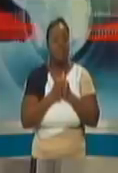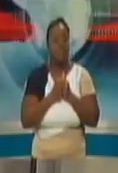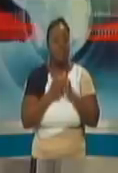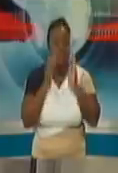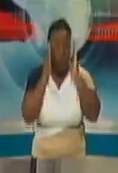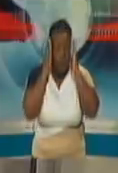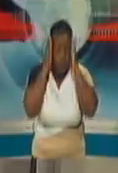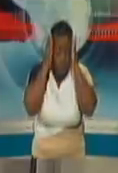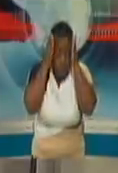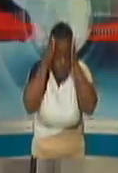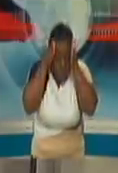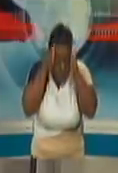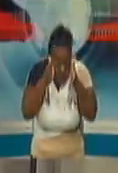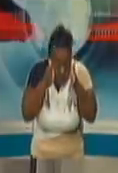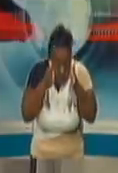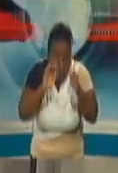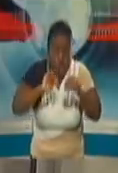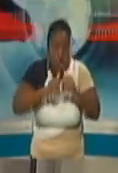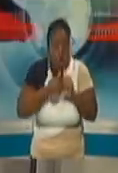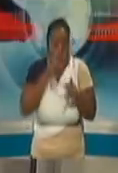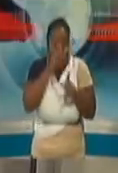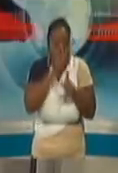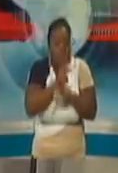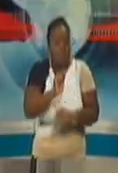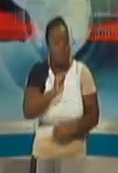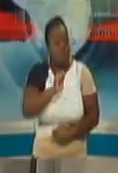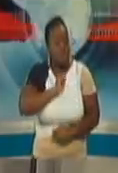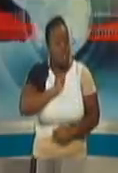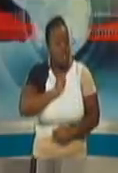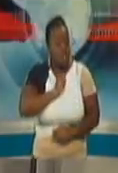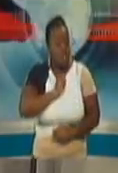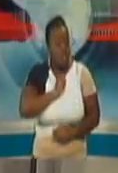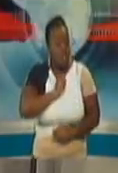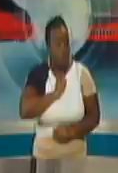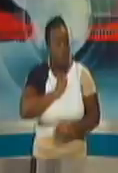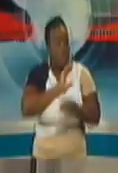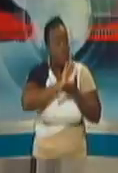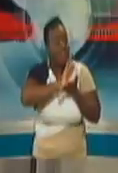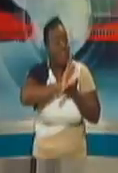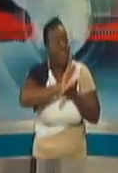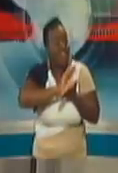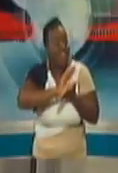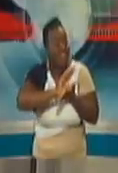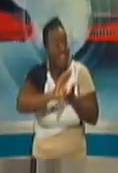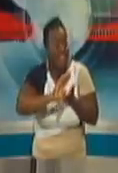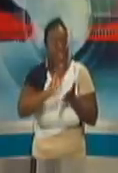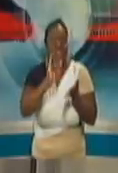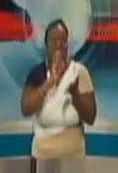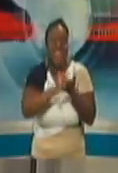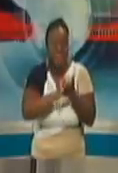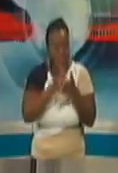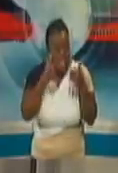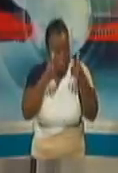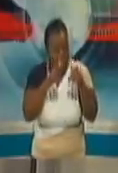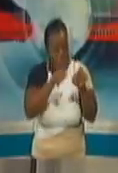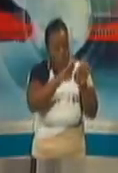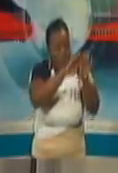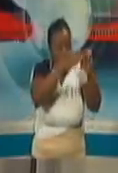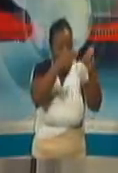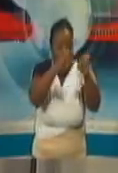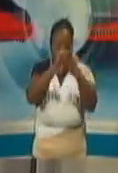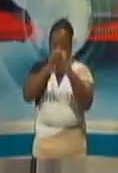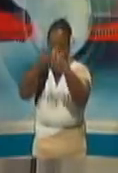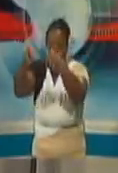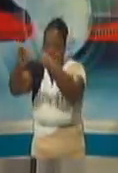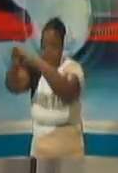inexpensive measures that will allow us to open up more and more sectors of the economy.